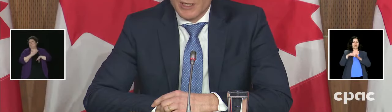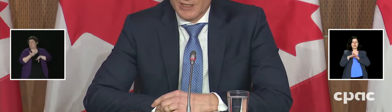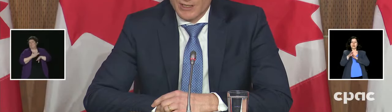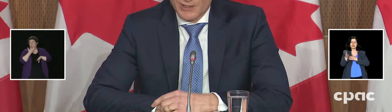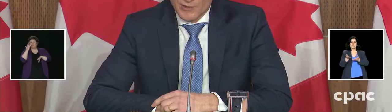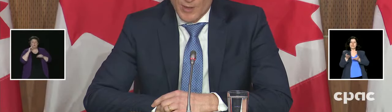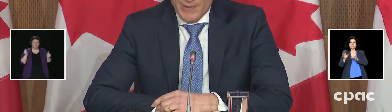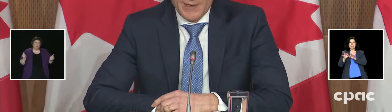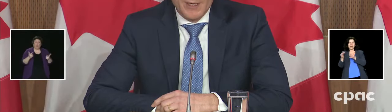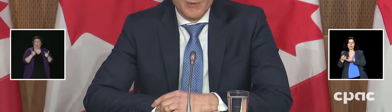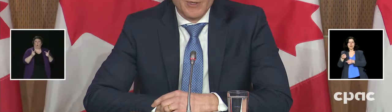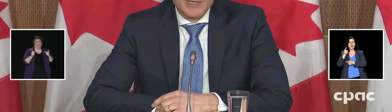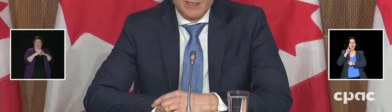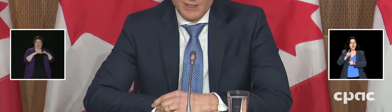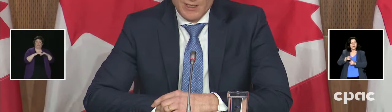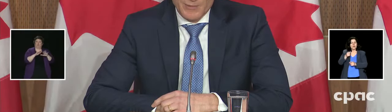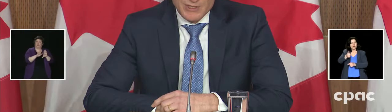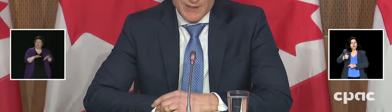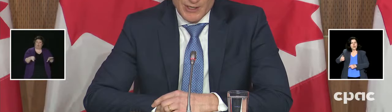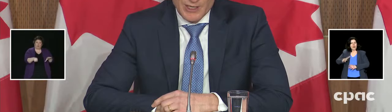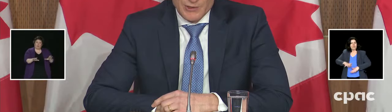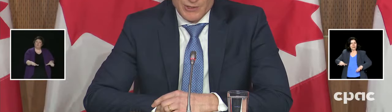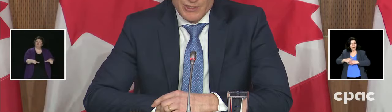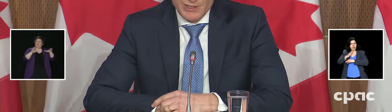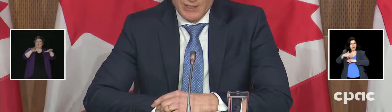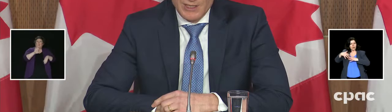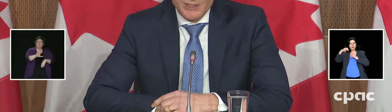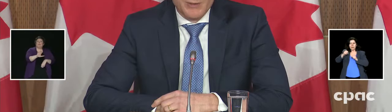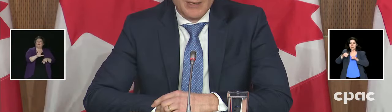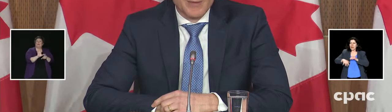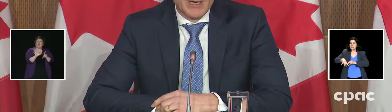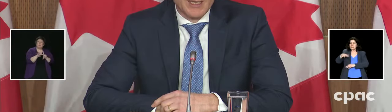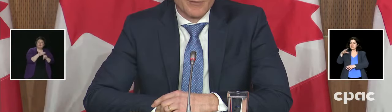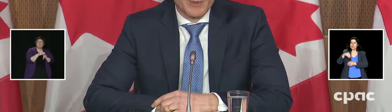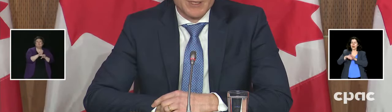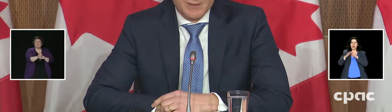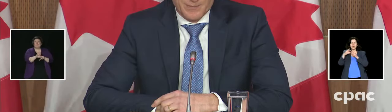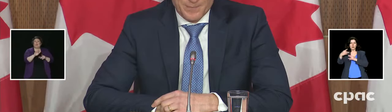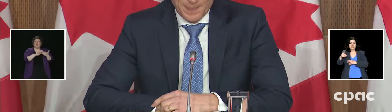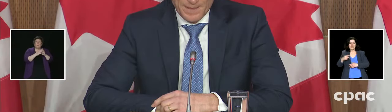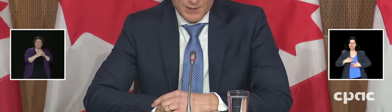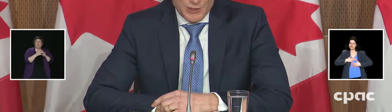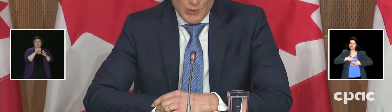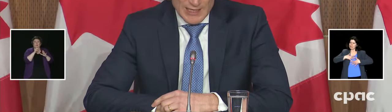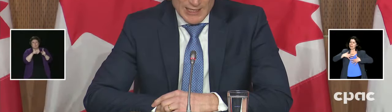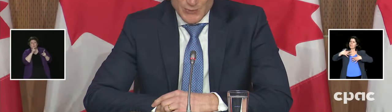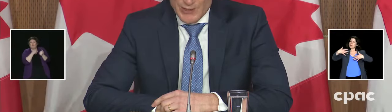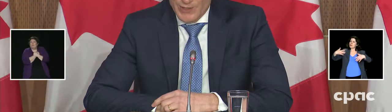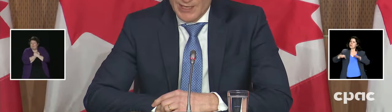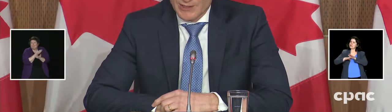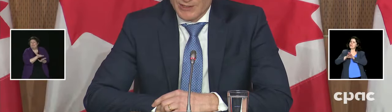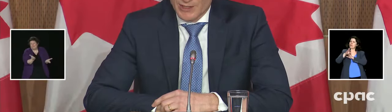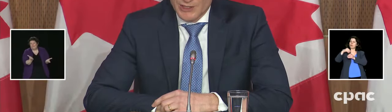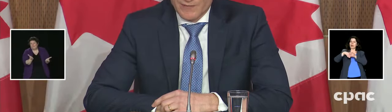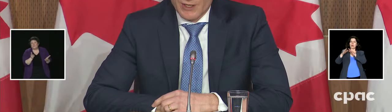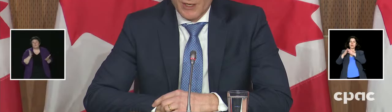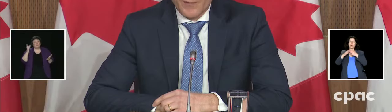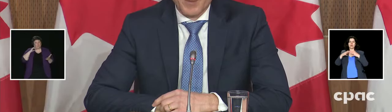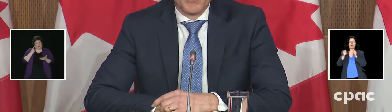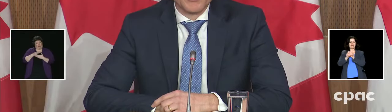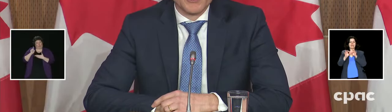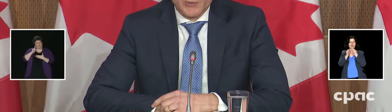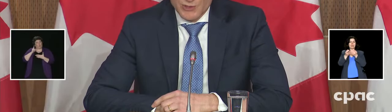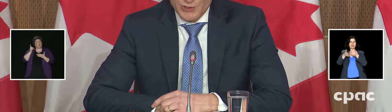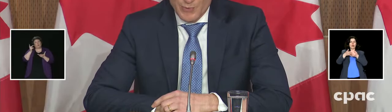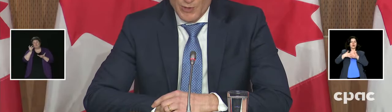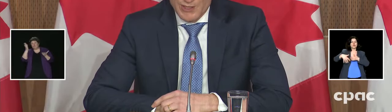opportunity to grow up in their communities, immersed in their cultures, and surrounded by loved ones. This is why, last week, we announced the launch of a call